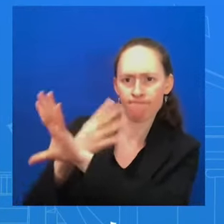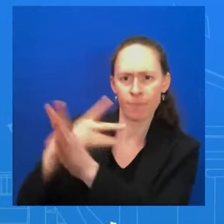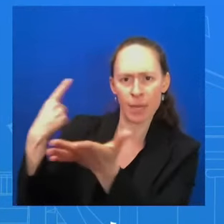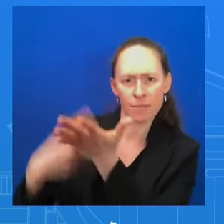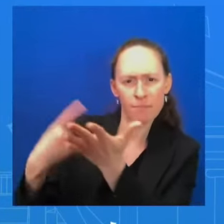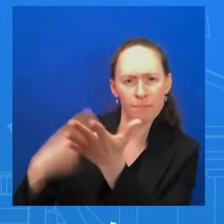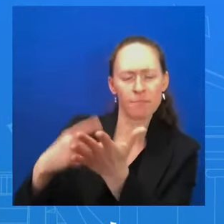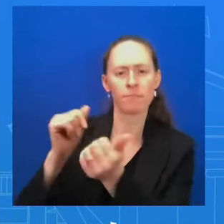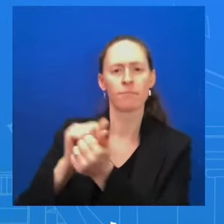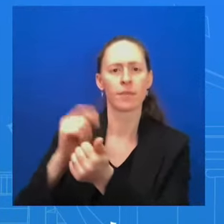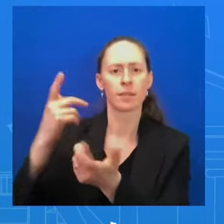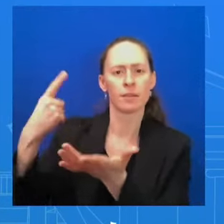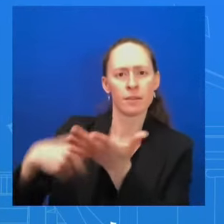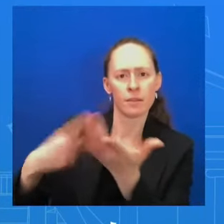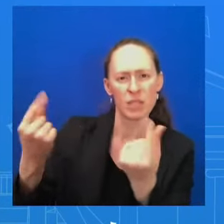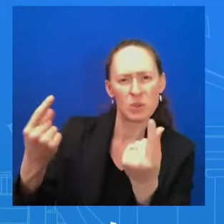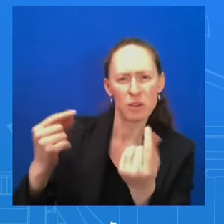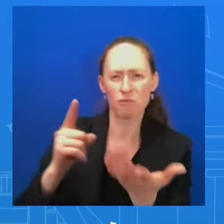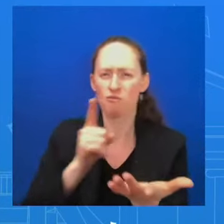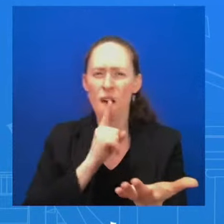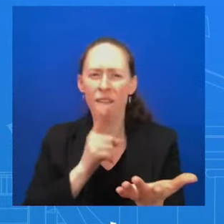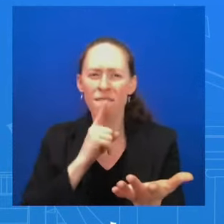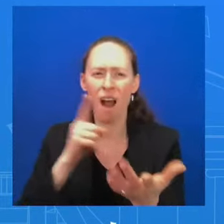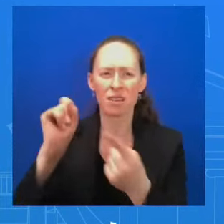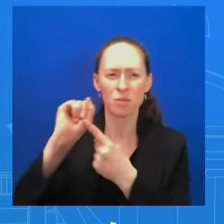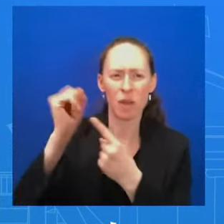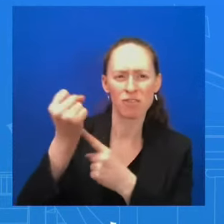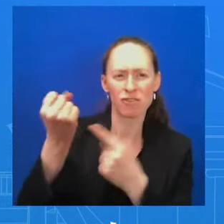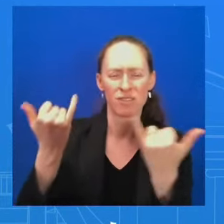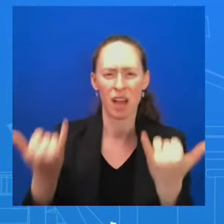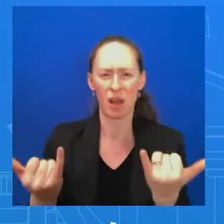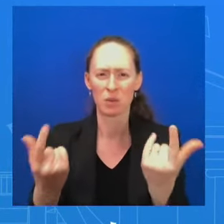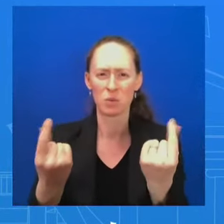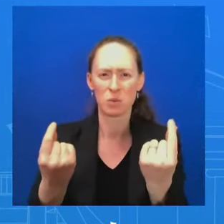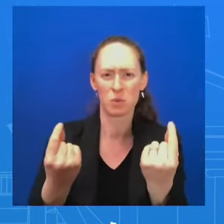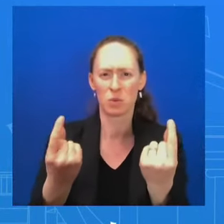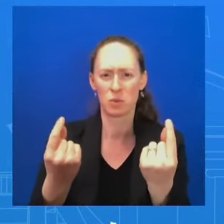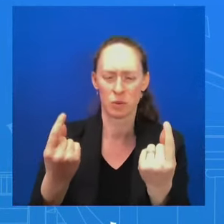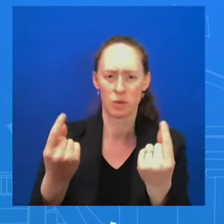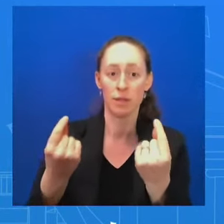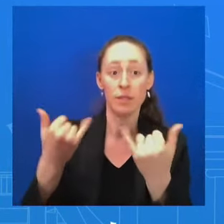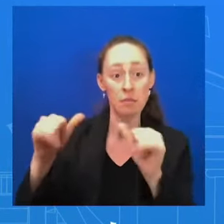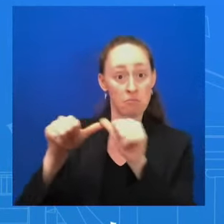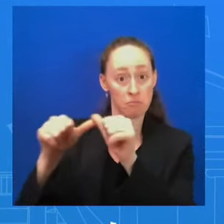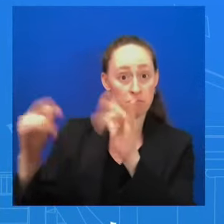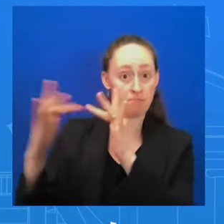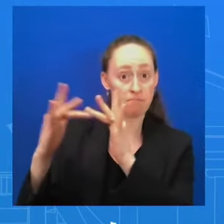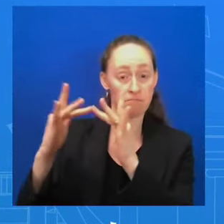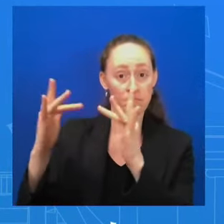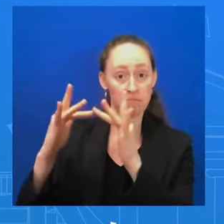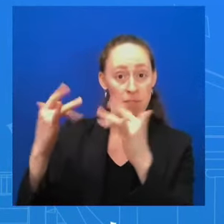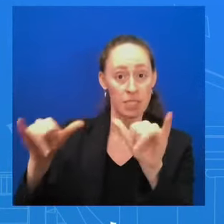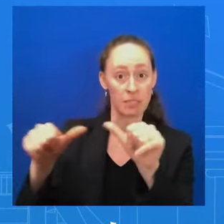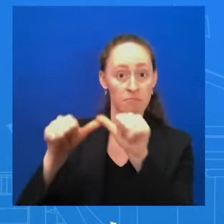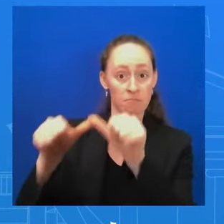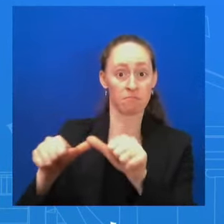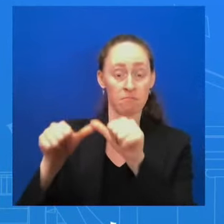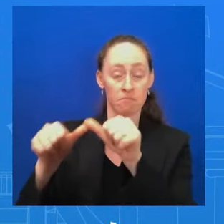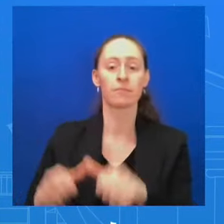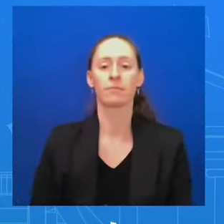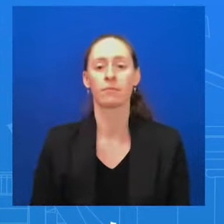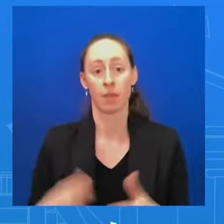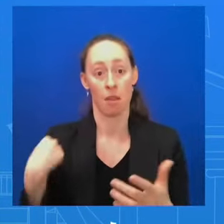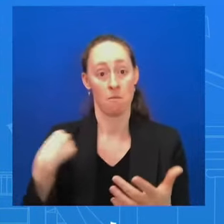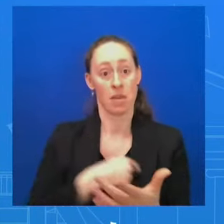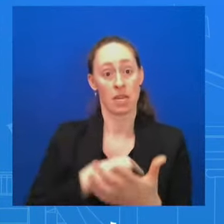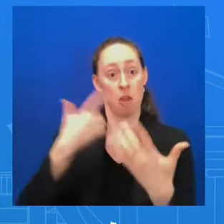having a, you know, reasonable debate back and forth and talking about that. We're hoping – we expect that to happen in